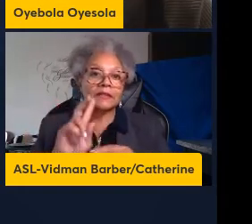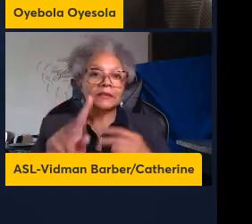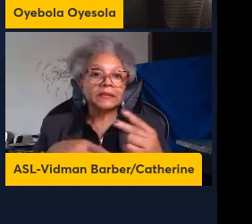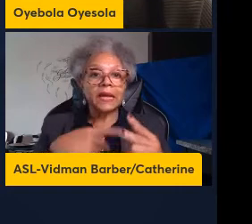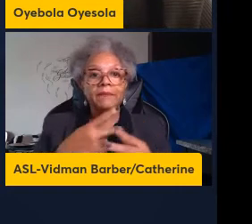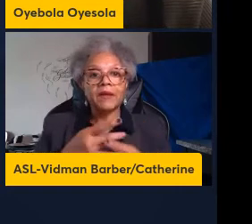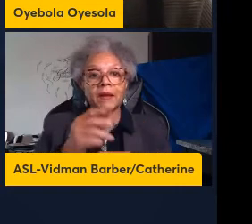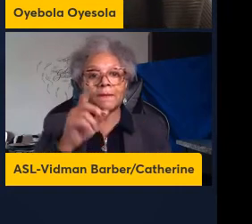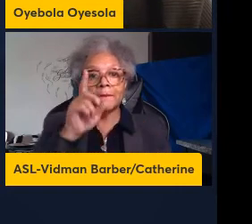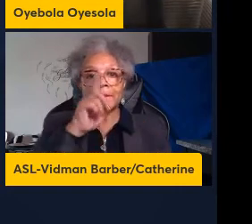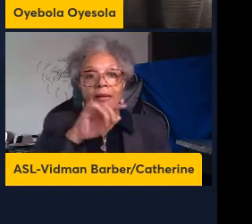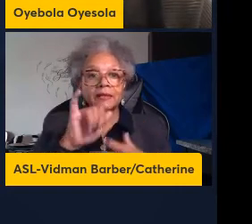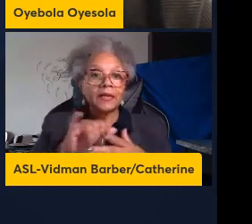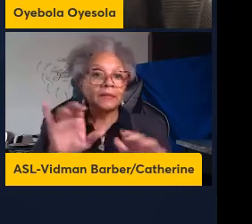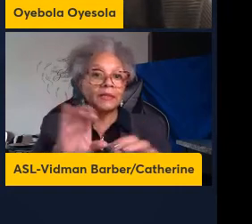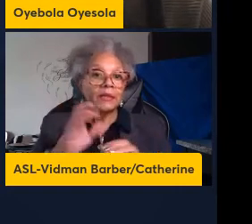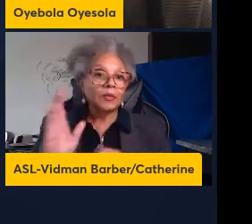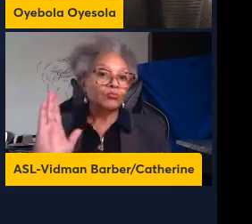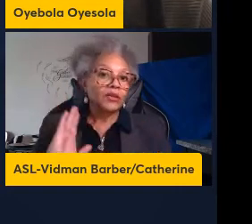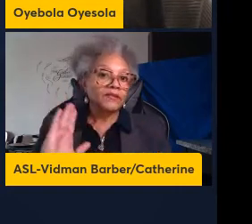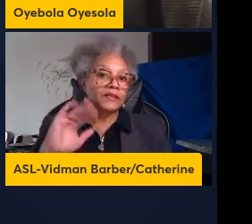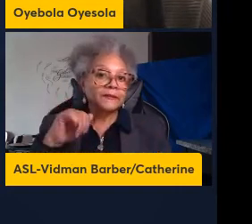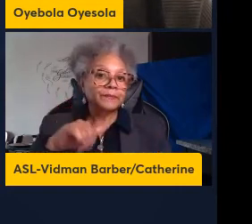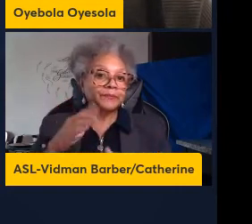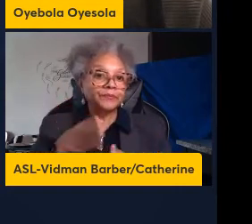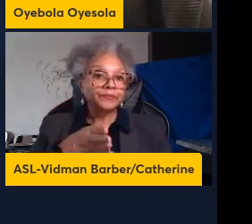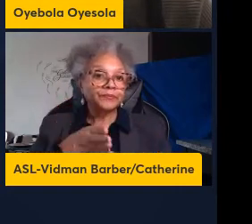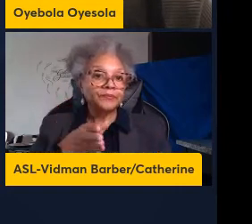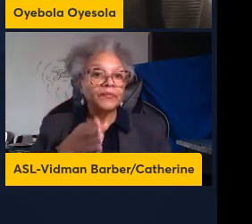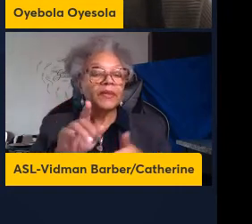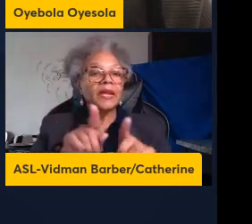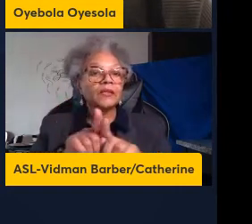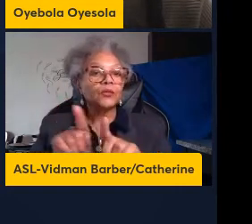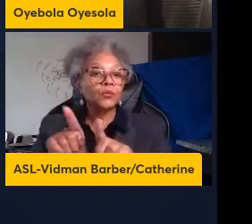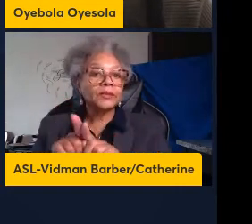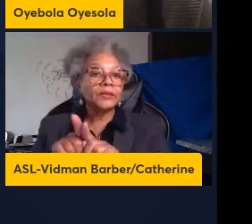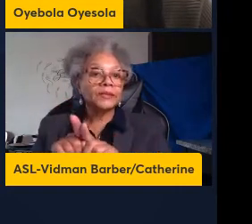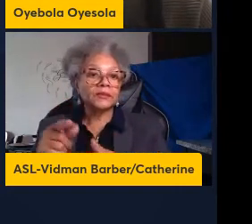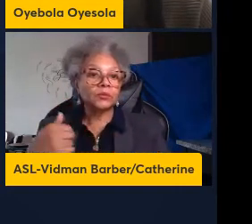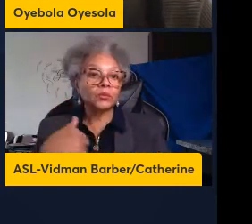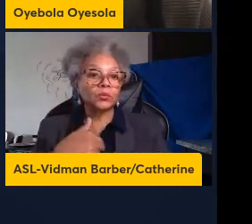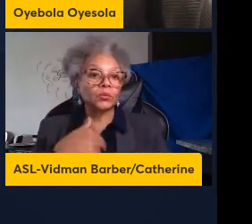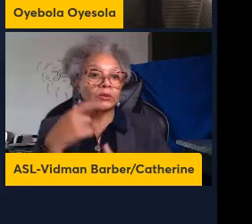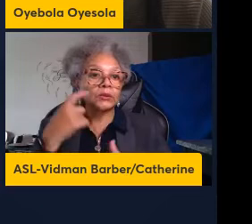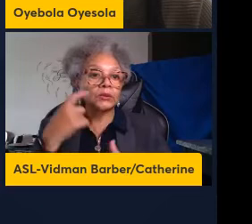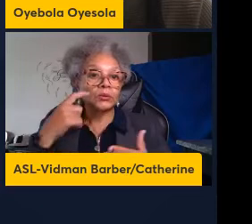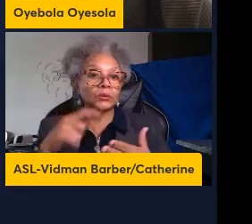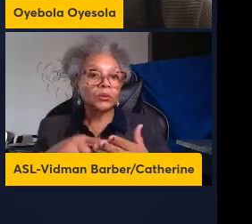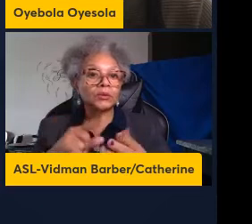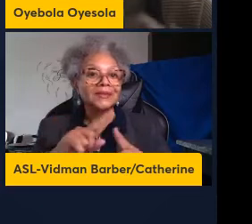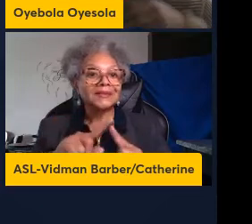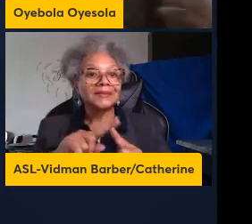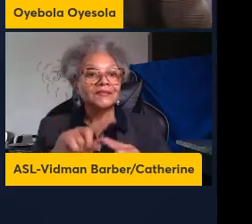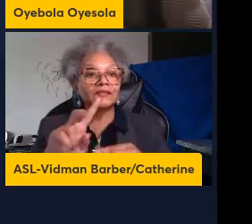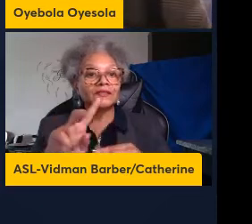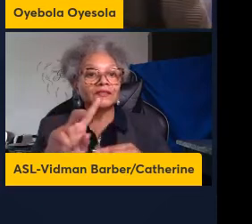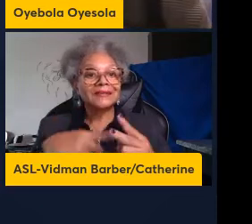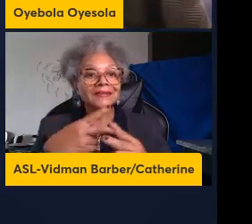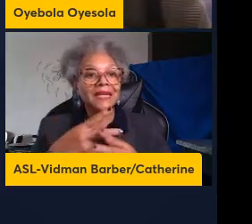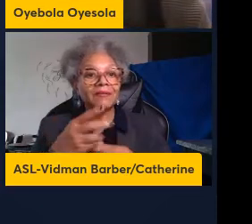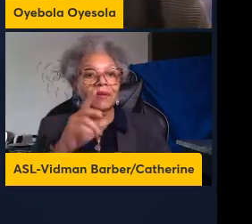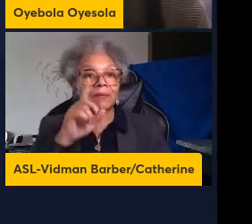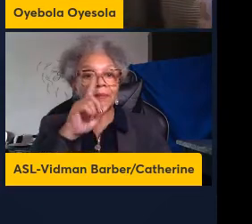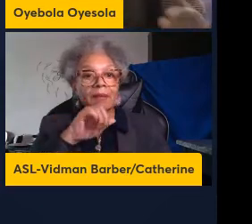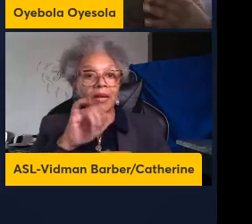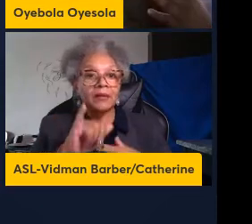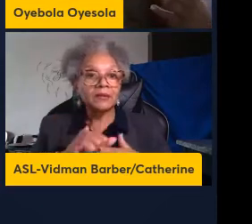been done previously in this field as well as we know that these strains of mice have wild genetic